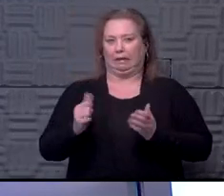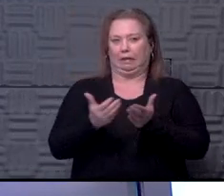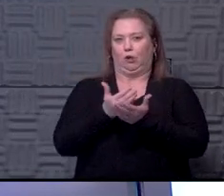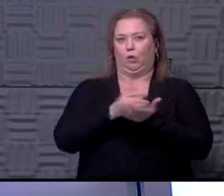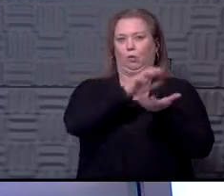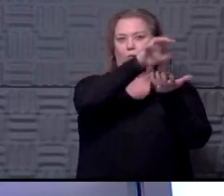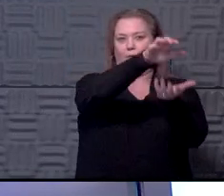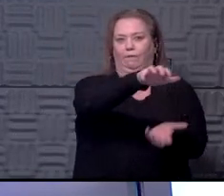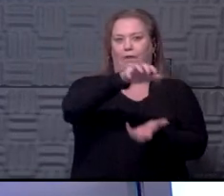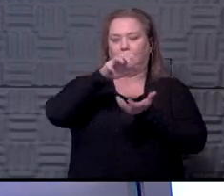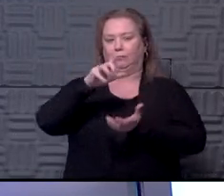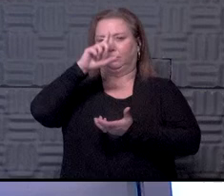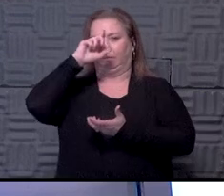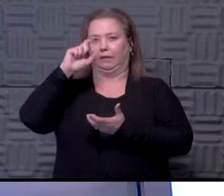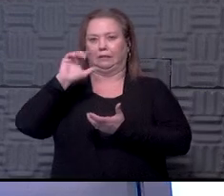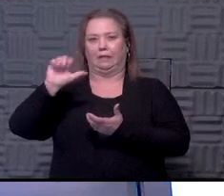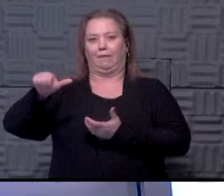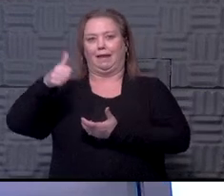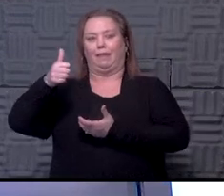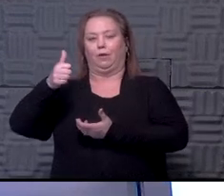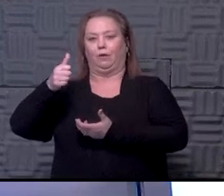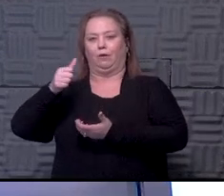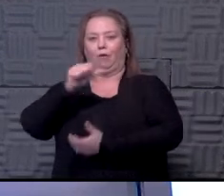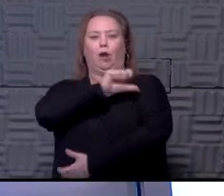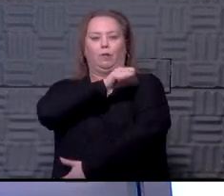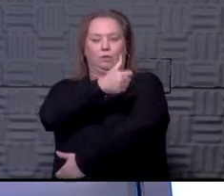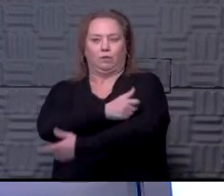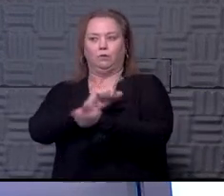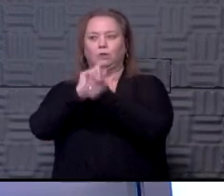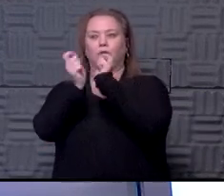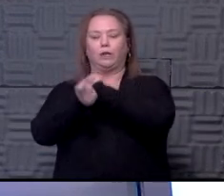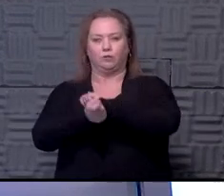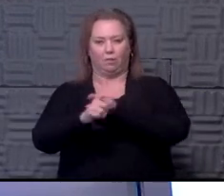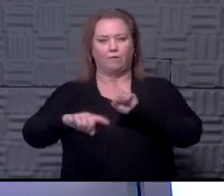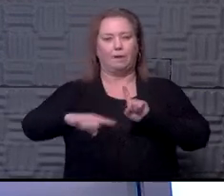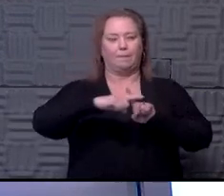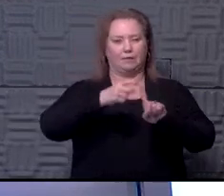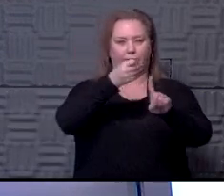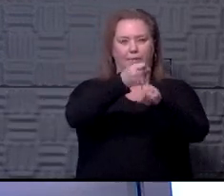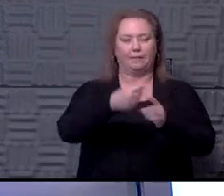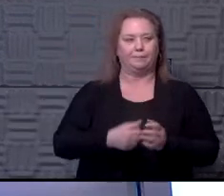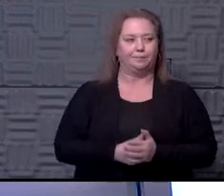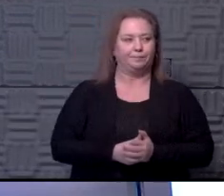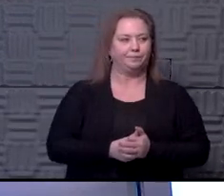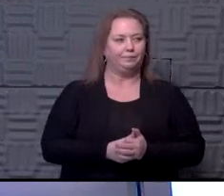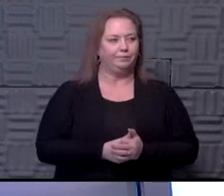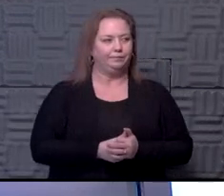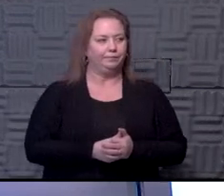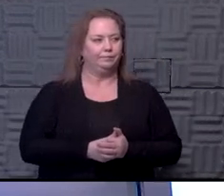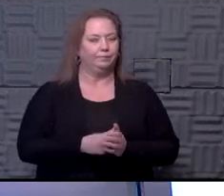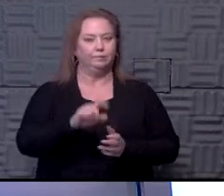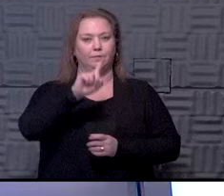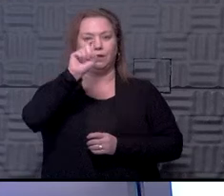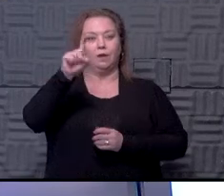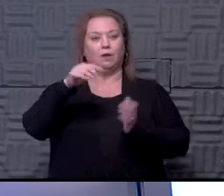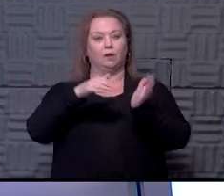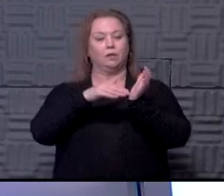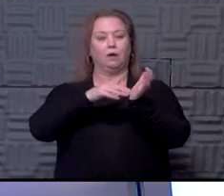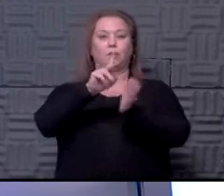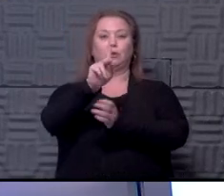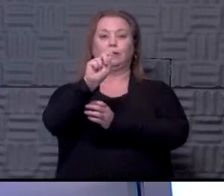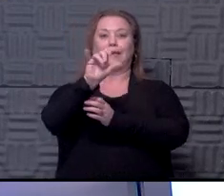inventory coming in because of another authorization will change that. positive effect, hopefully. Okay. A question for Dr. Key.